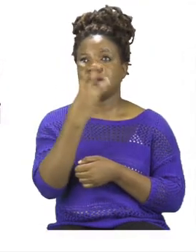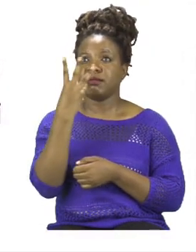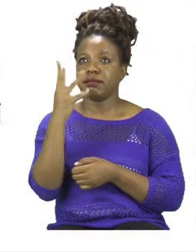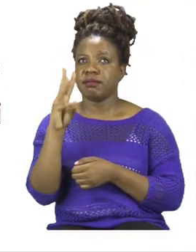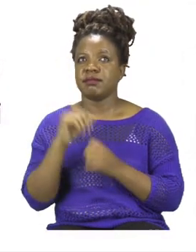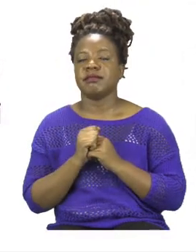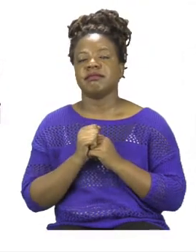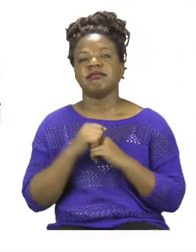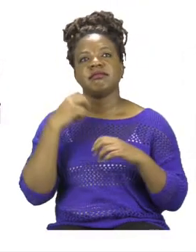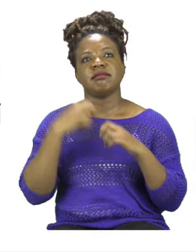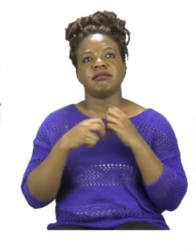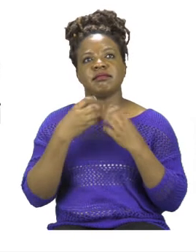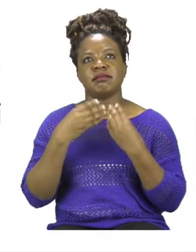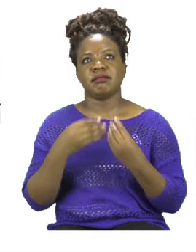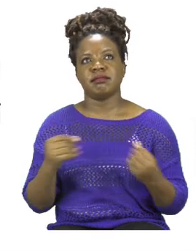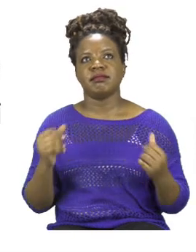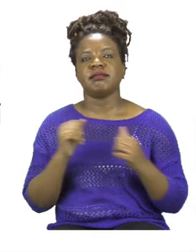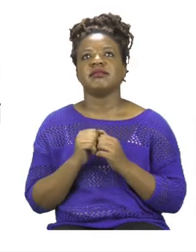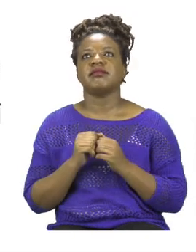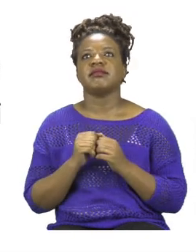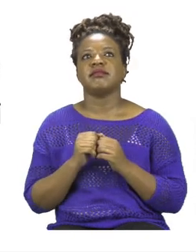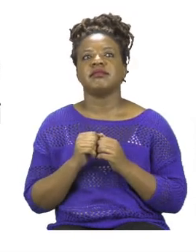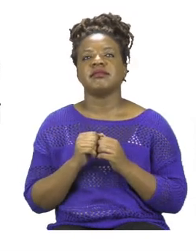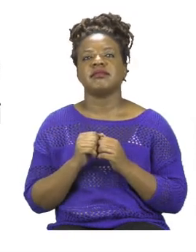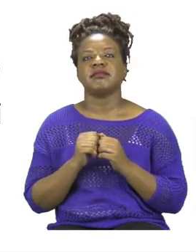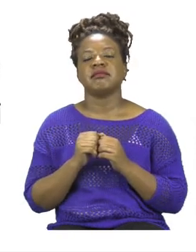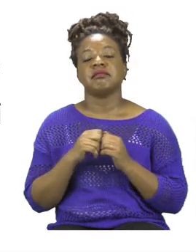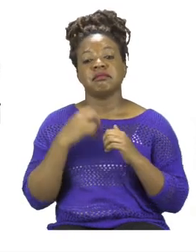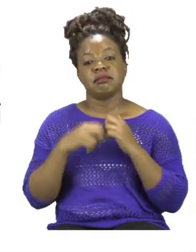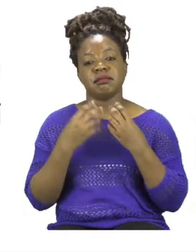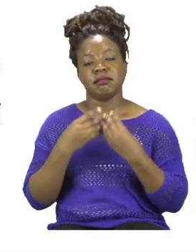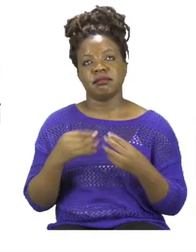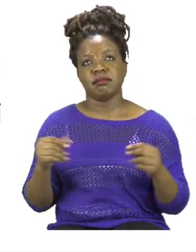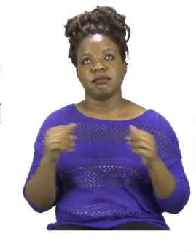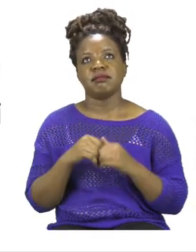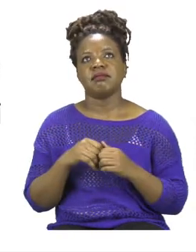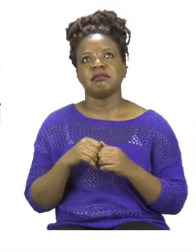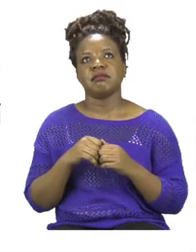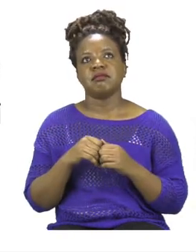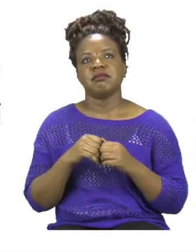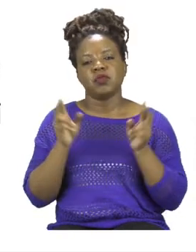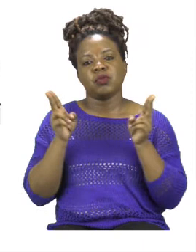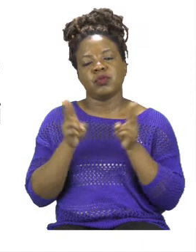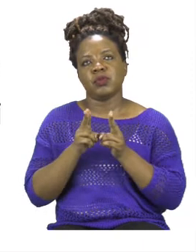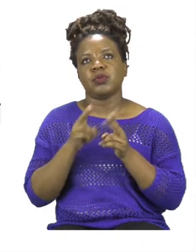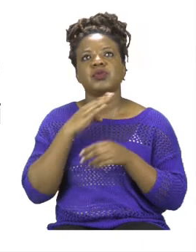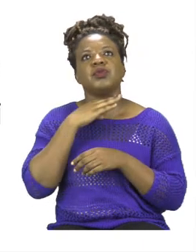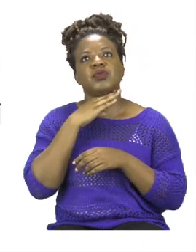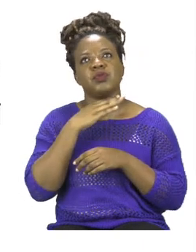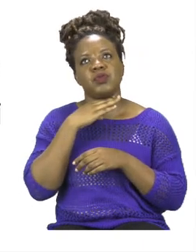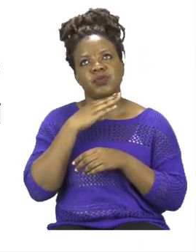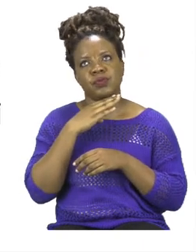doing problem solving sums. Now remember problem solving sums are little stories that have a problem problem